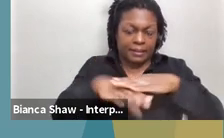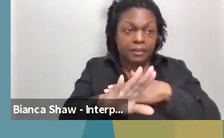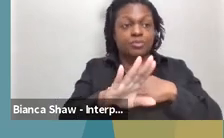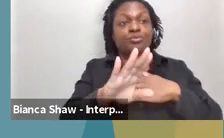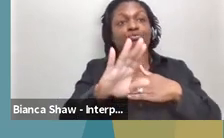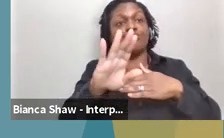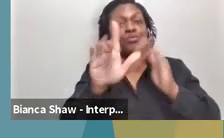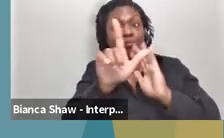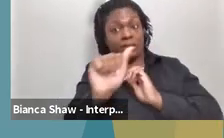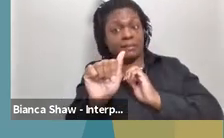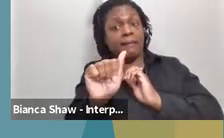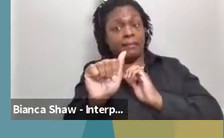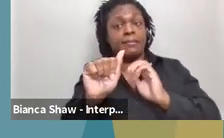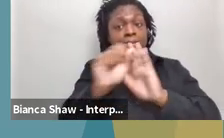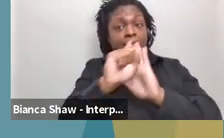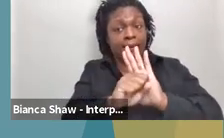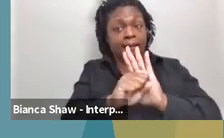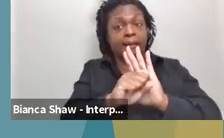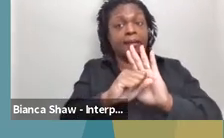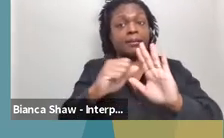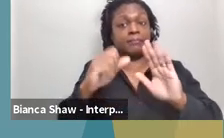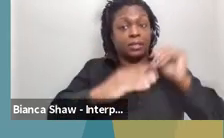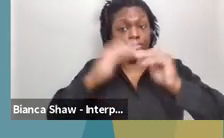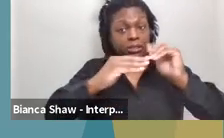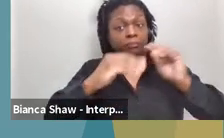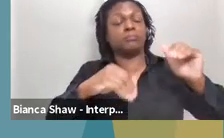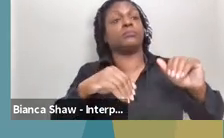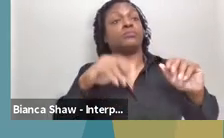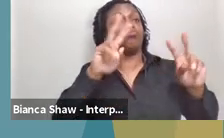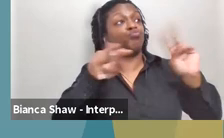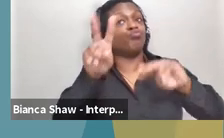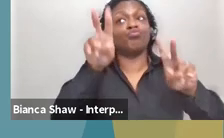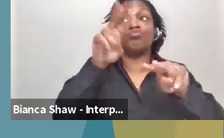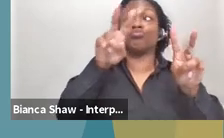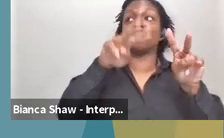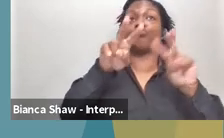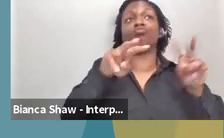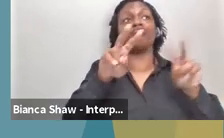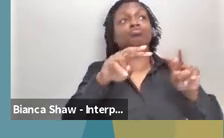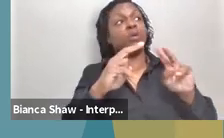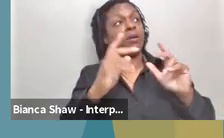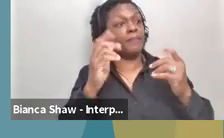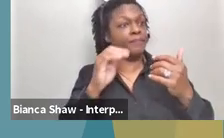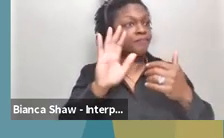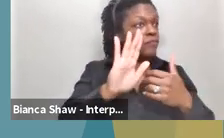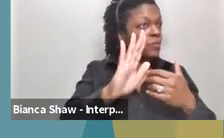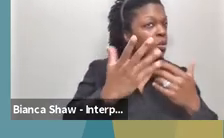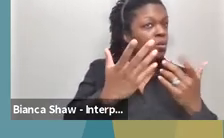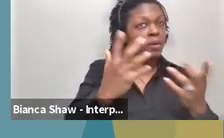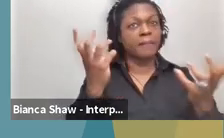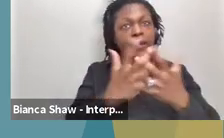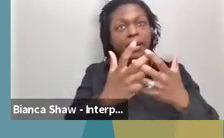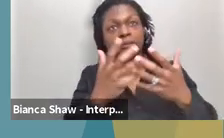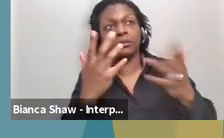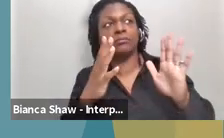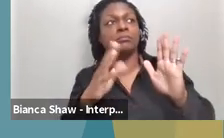and, uh, look at their technology needs, um, their accommodations, um, uh, policies and procedures